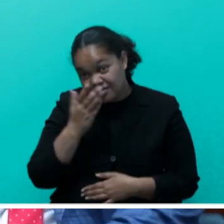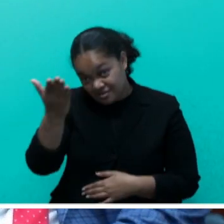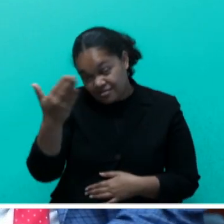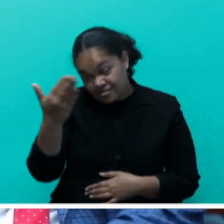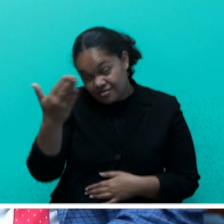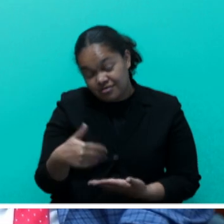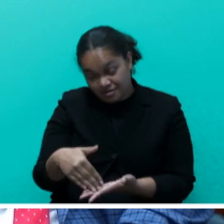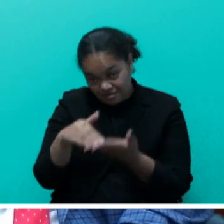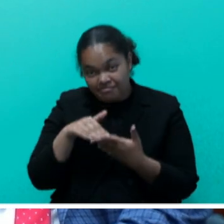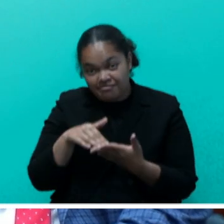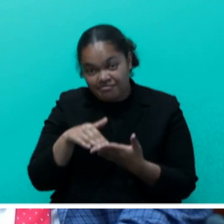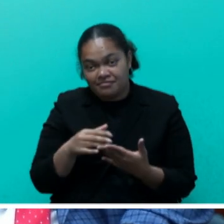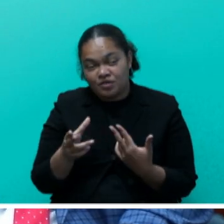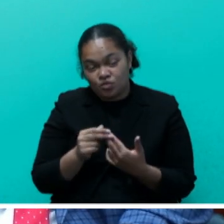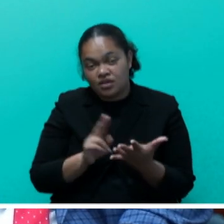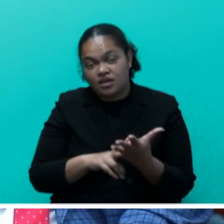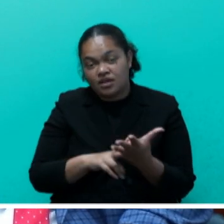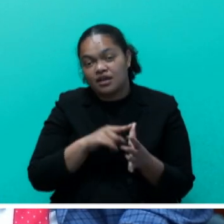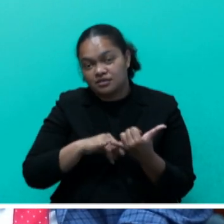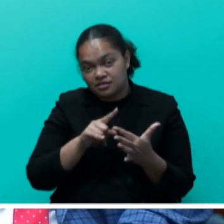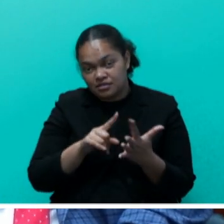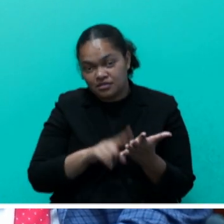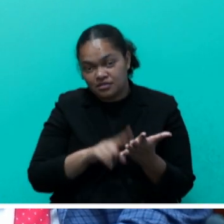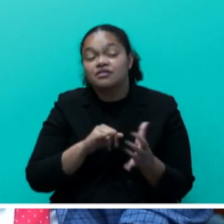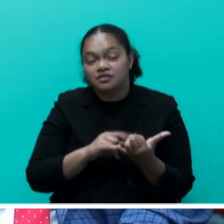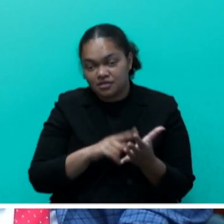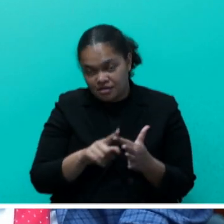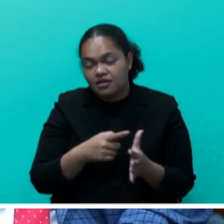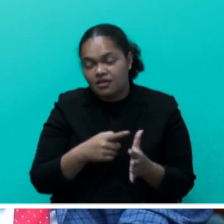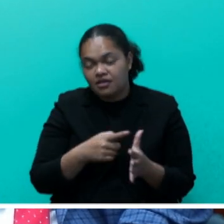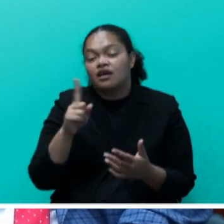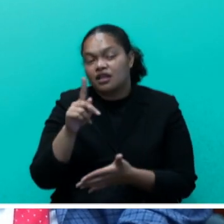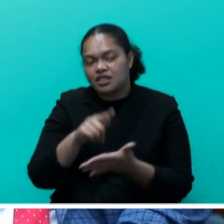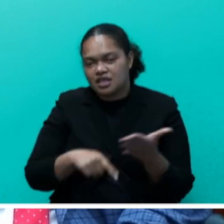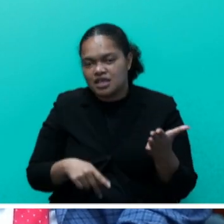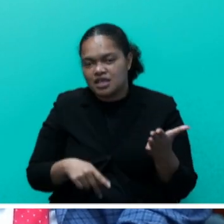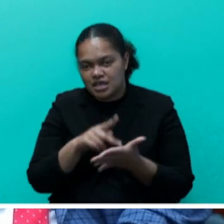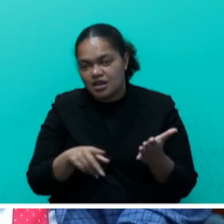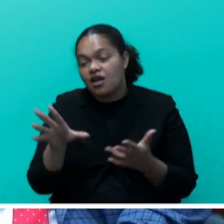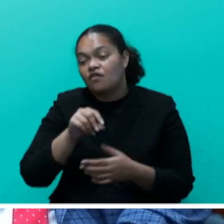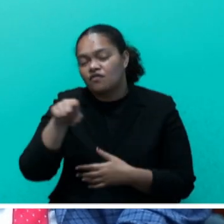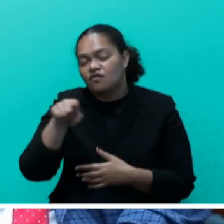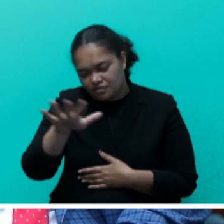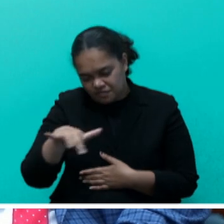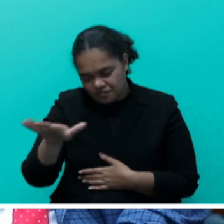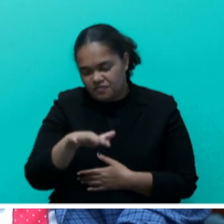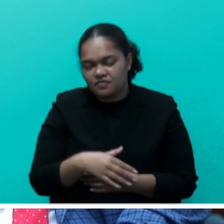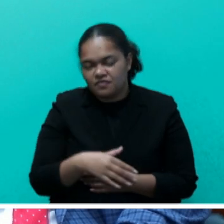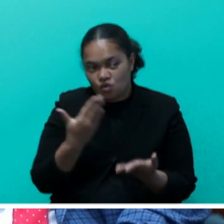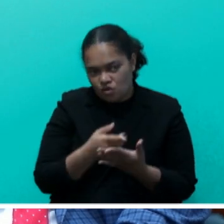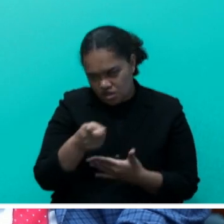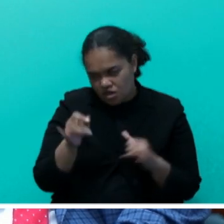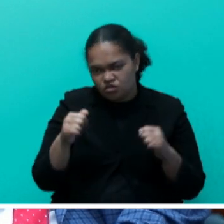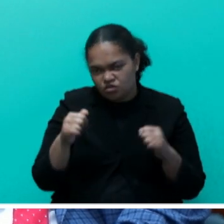with the National Shell and the TIKIN in that regard. And, we all